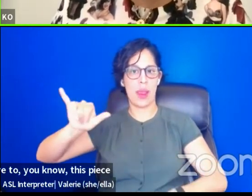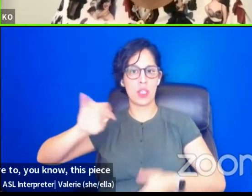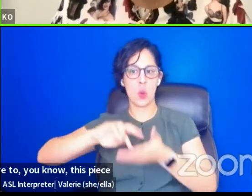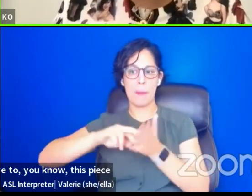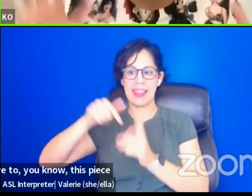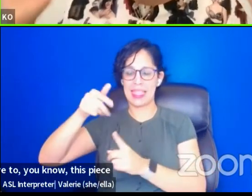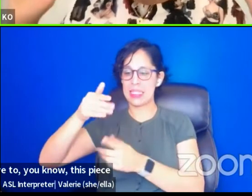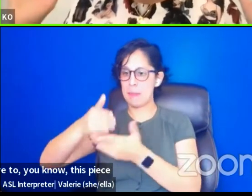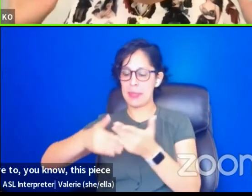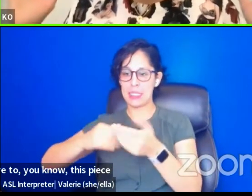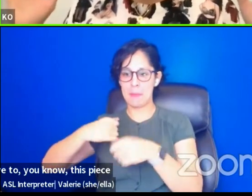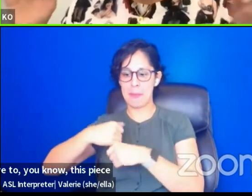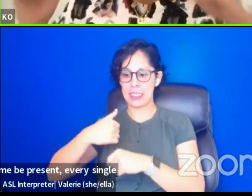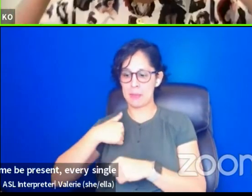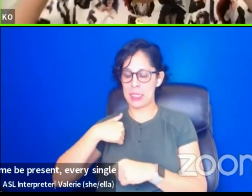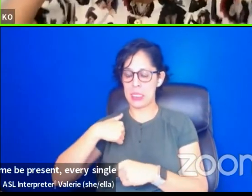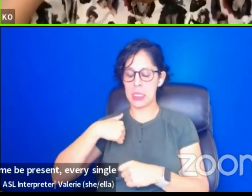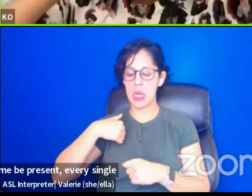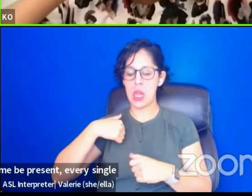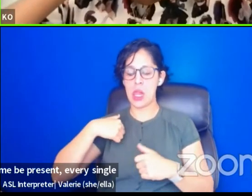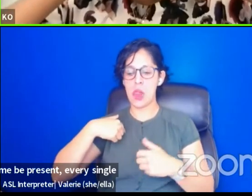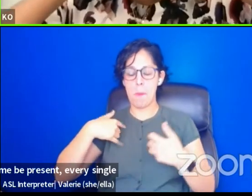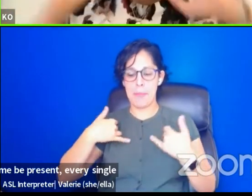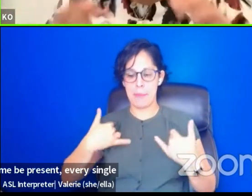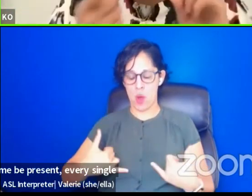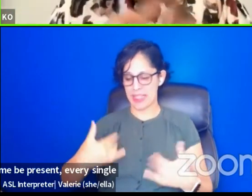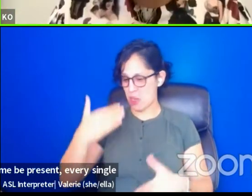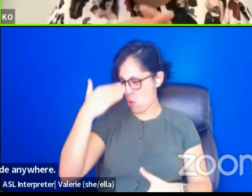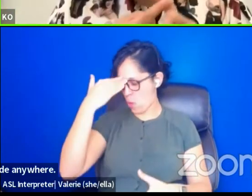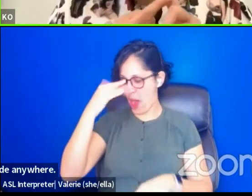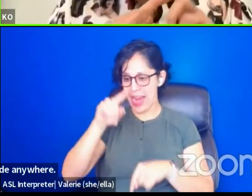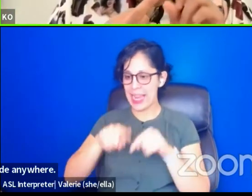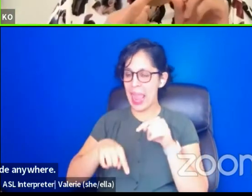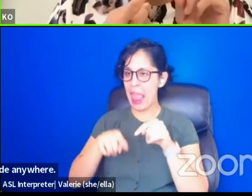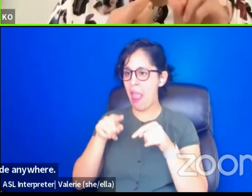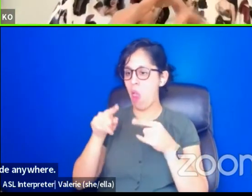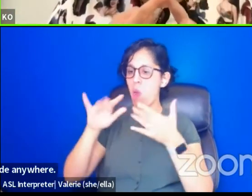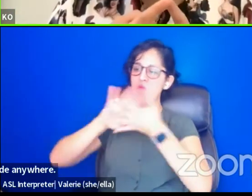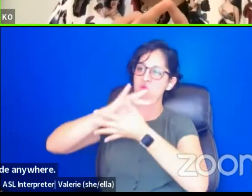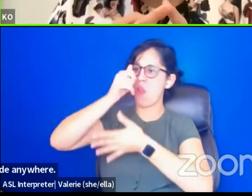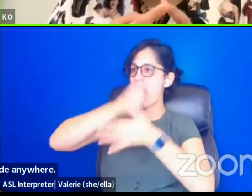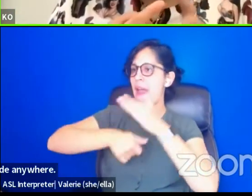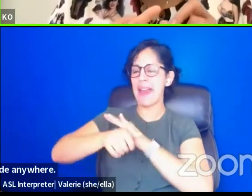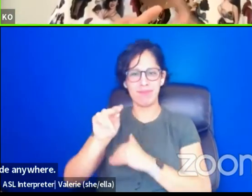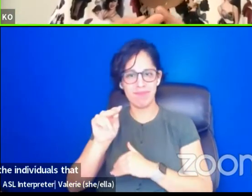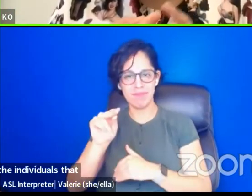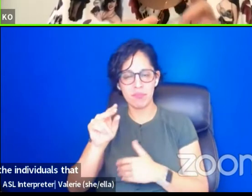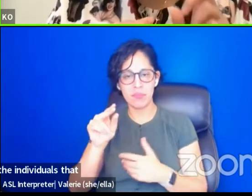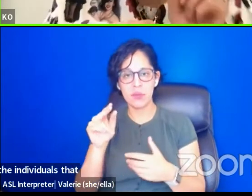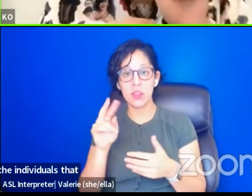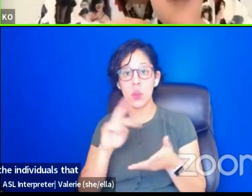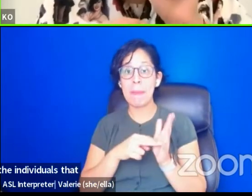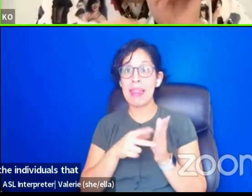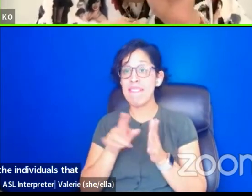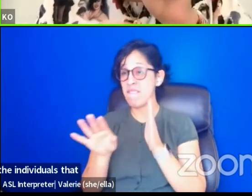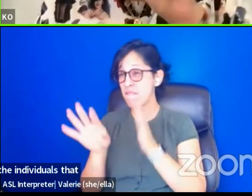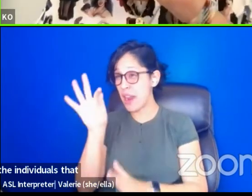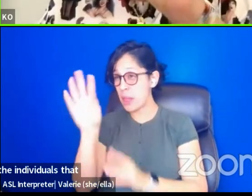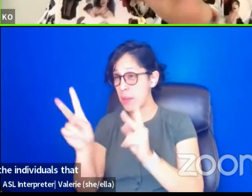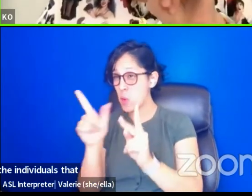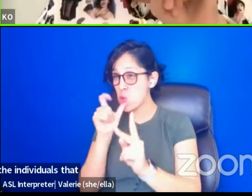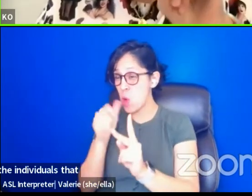every single time. I can't hide anywhere. And it was finding the individuals that I could trust as human